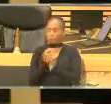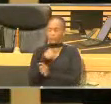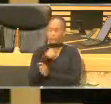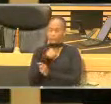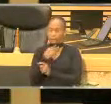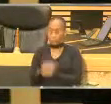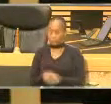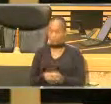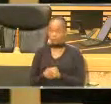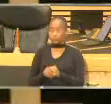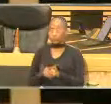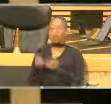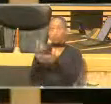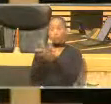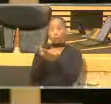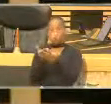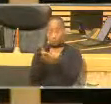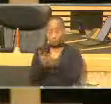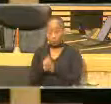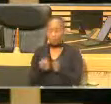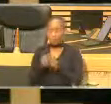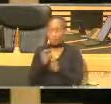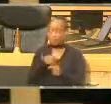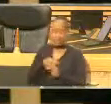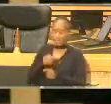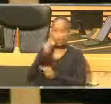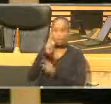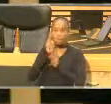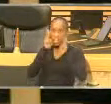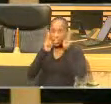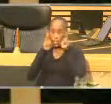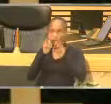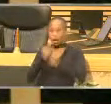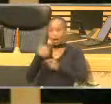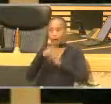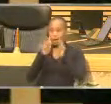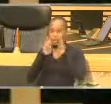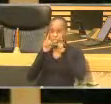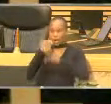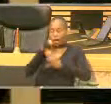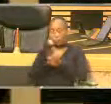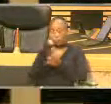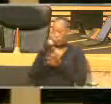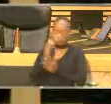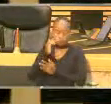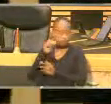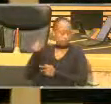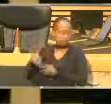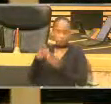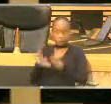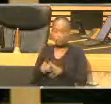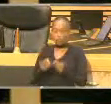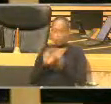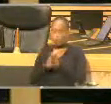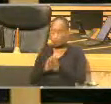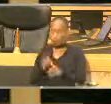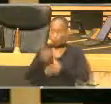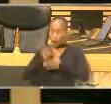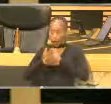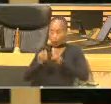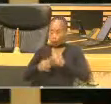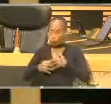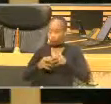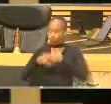COVID-19. However, we have not abandoned our vision of creating an environment conducive for job creation and